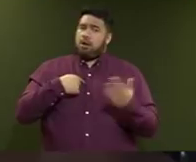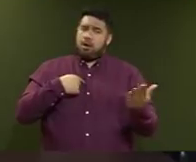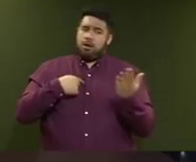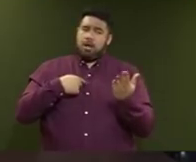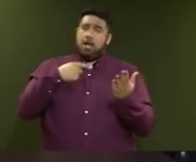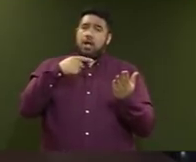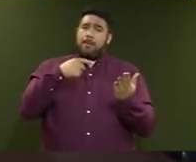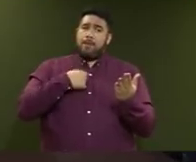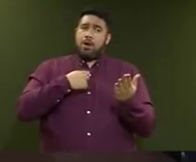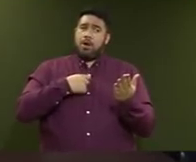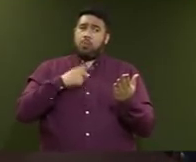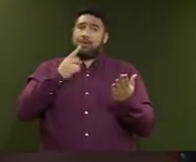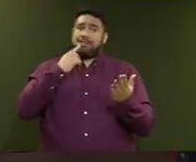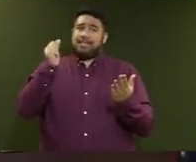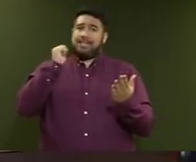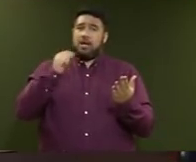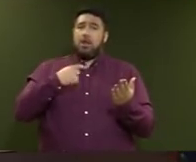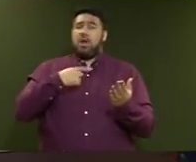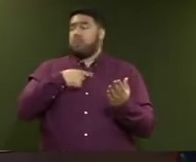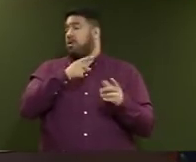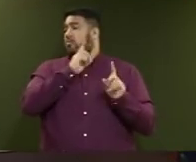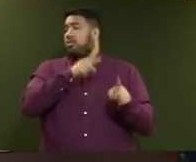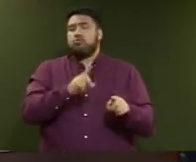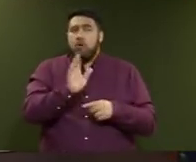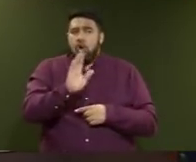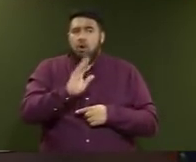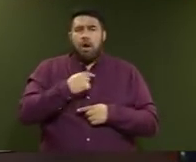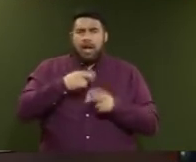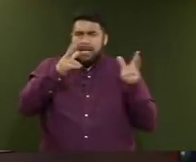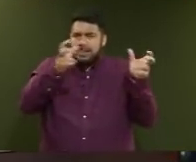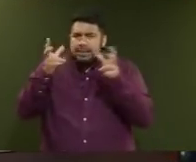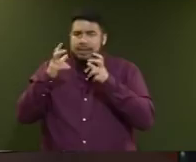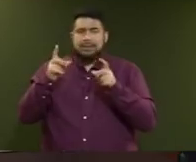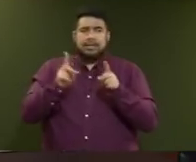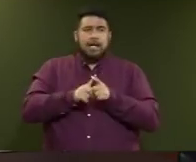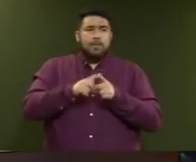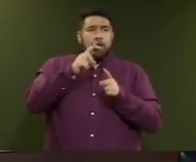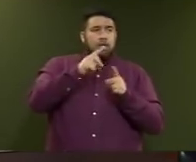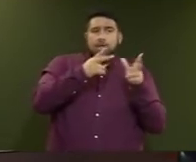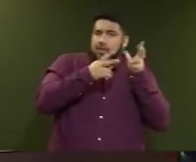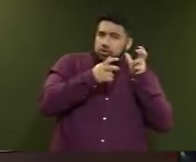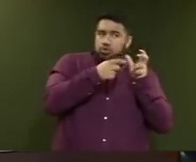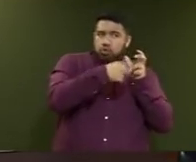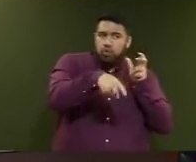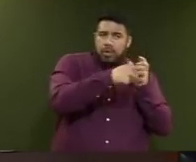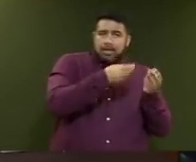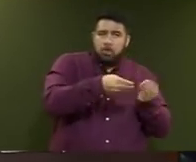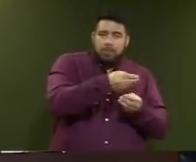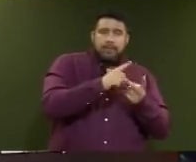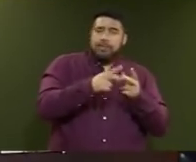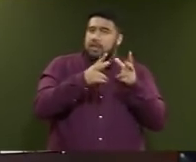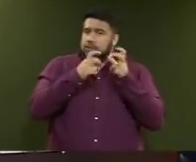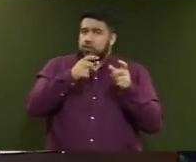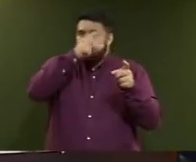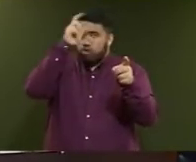dismissal at all. I hear what business is saying in the same way I hear what nurses have said, what teachers have said, which anyone who works